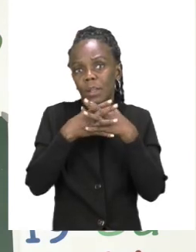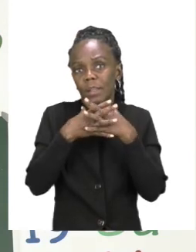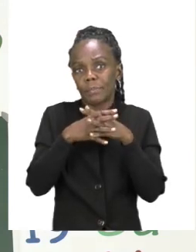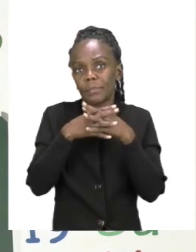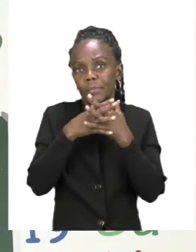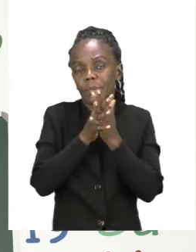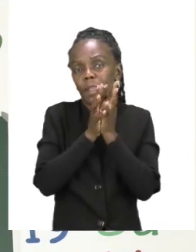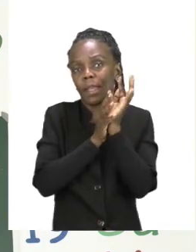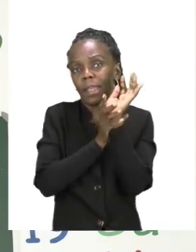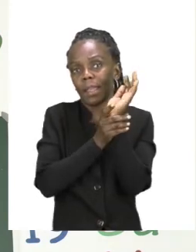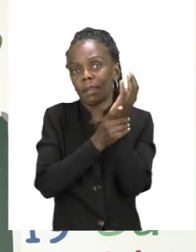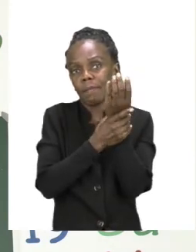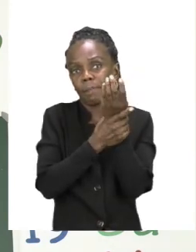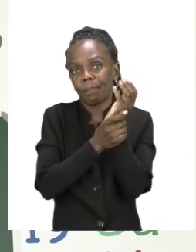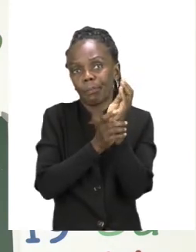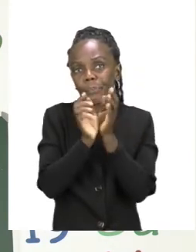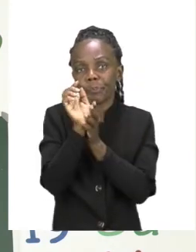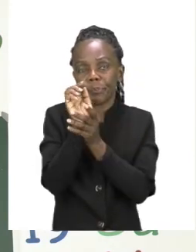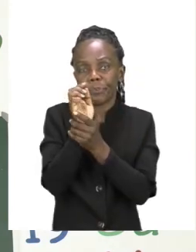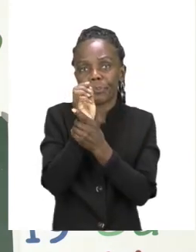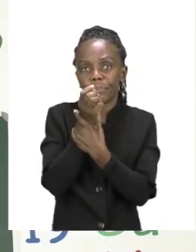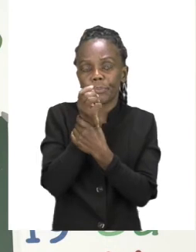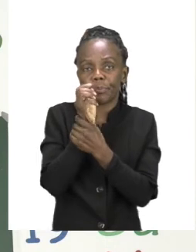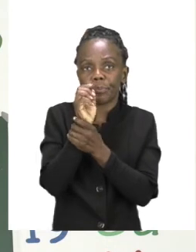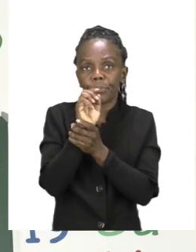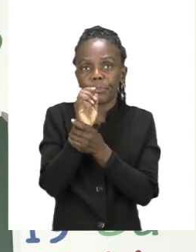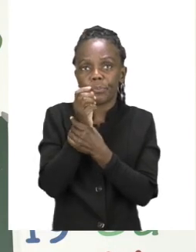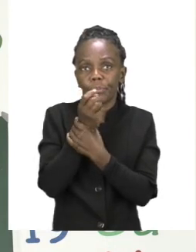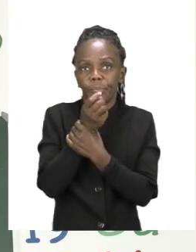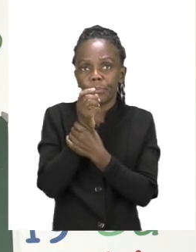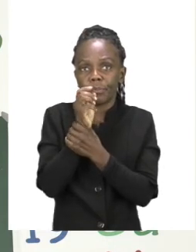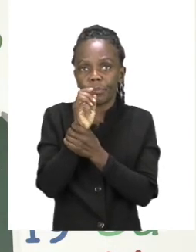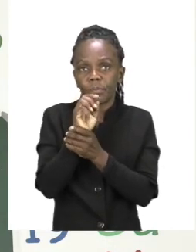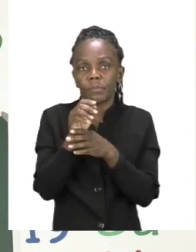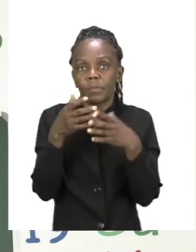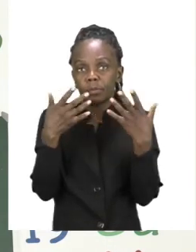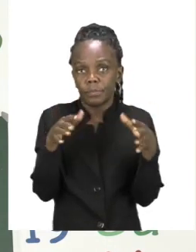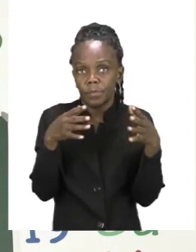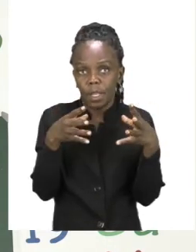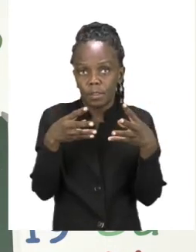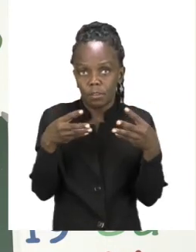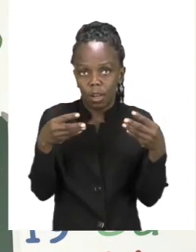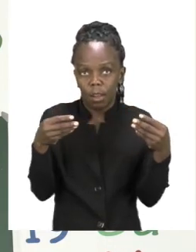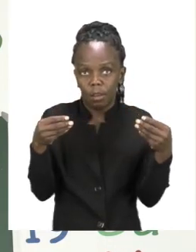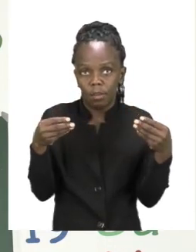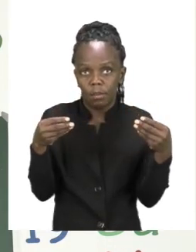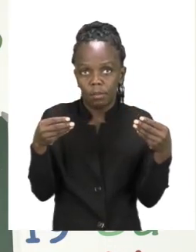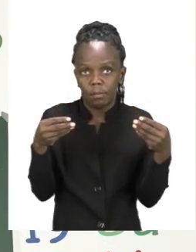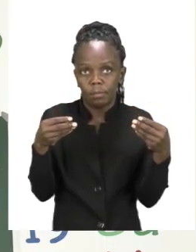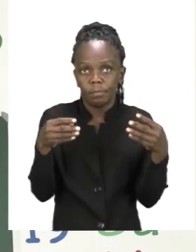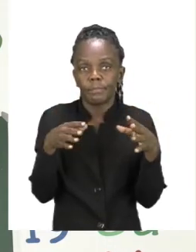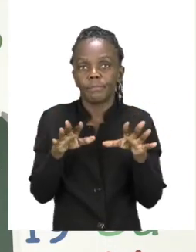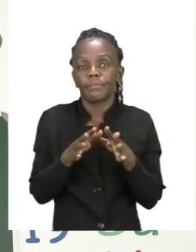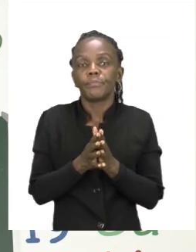fingers and on our wrists. Make sure that your hands are dry before you